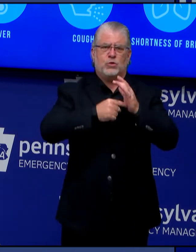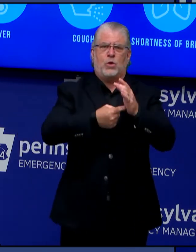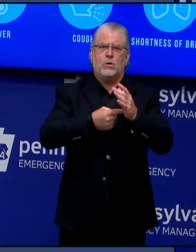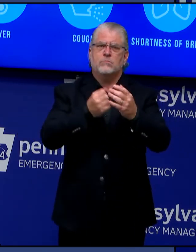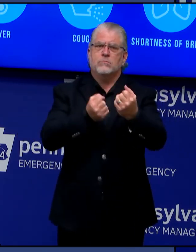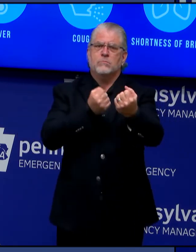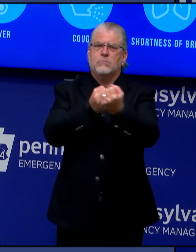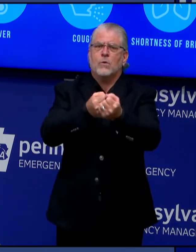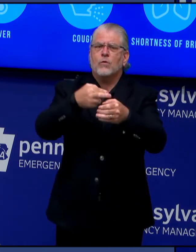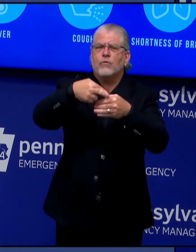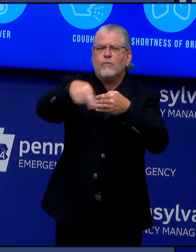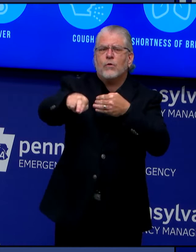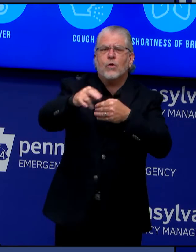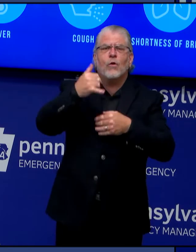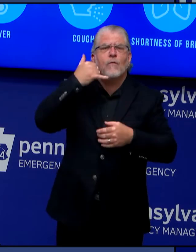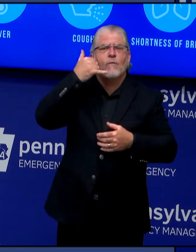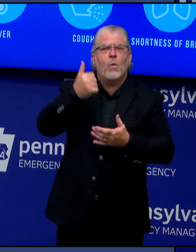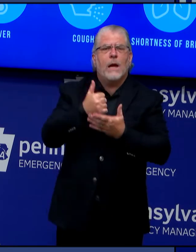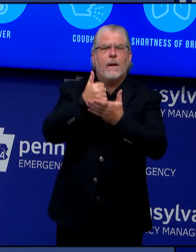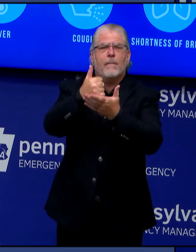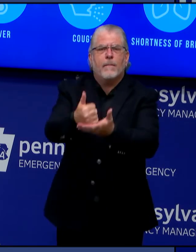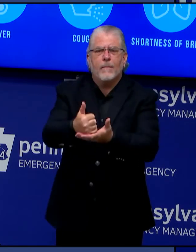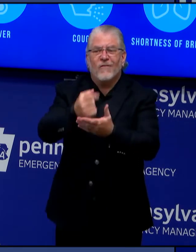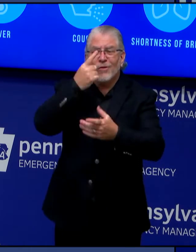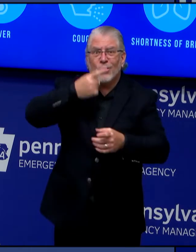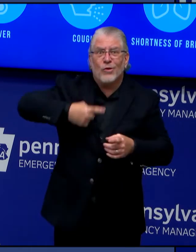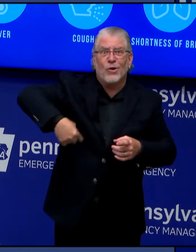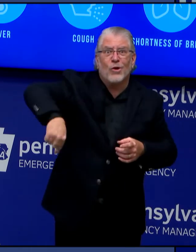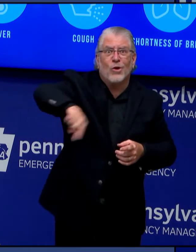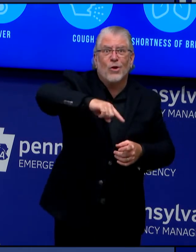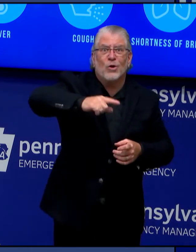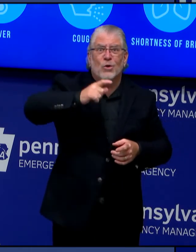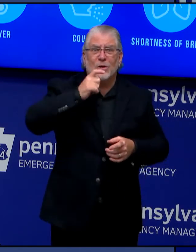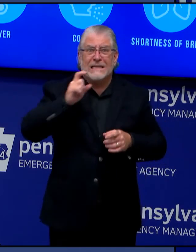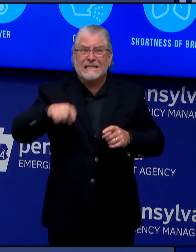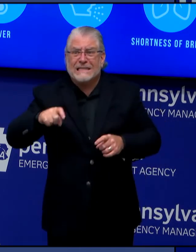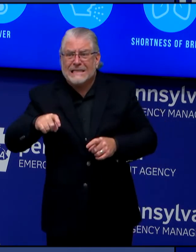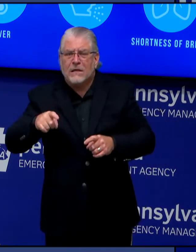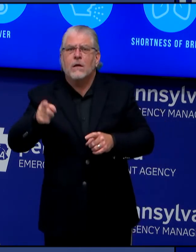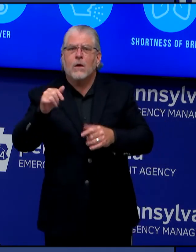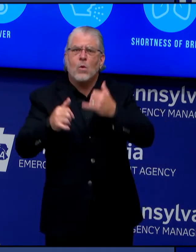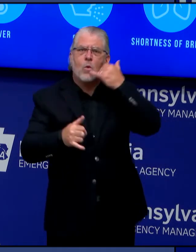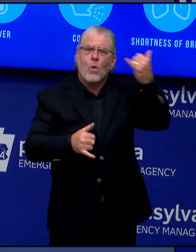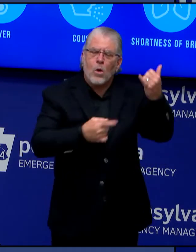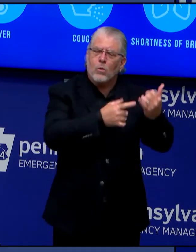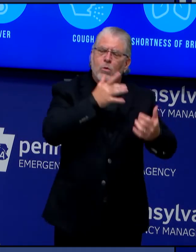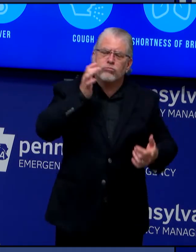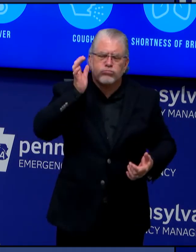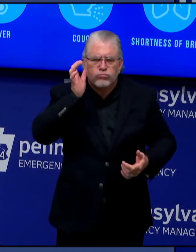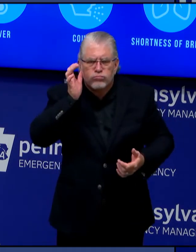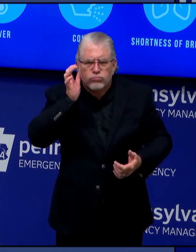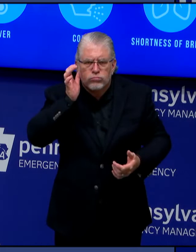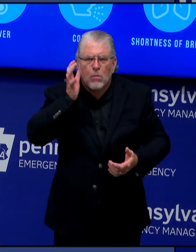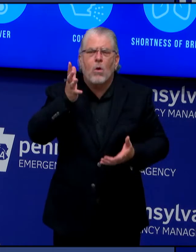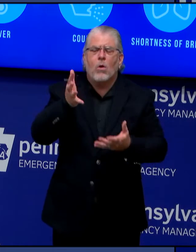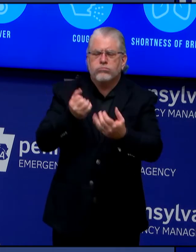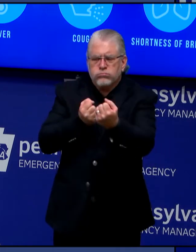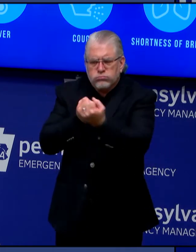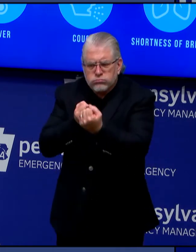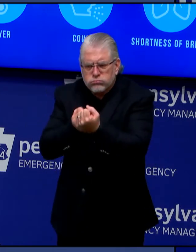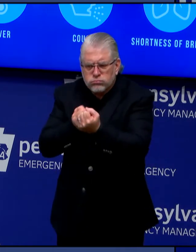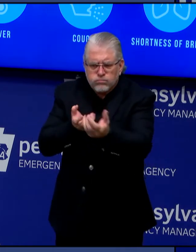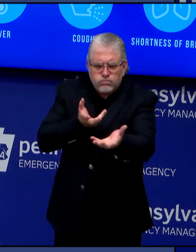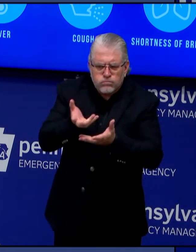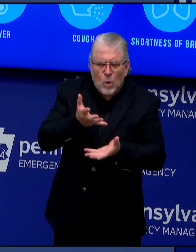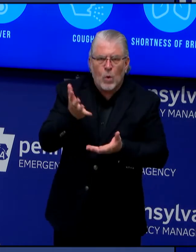connects callers to trained professionals who can listen and provide support if you or someone you know is struggling during this